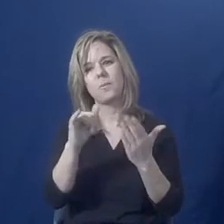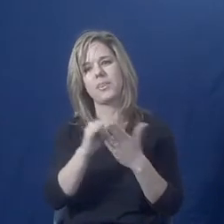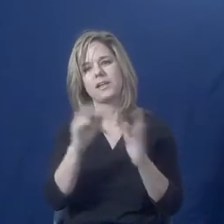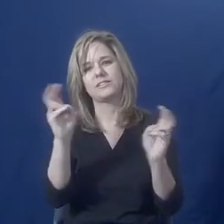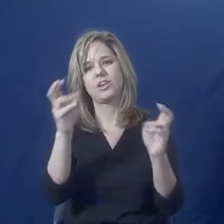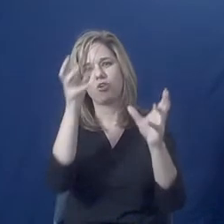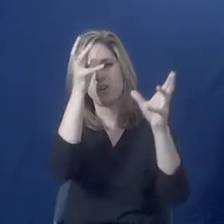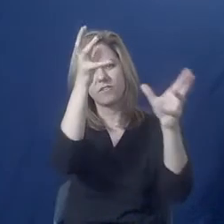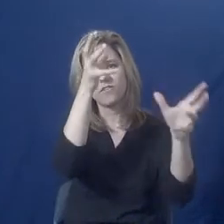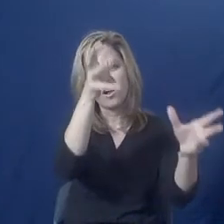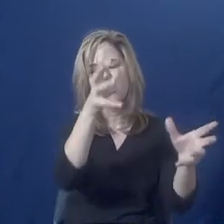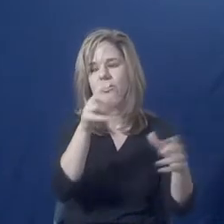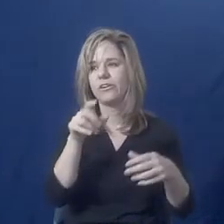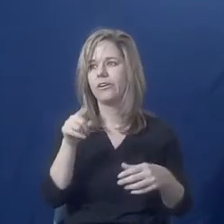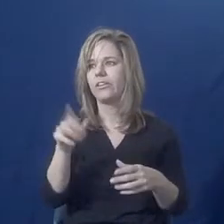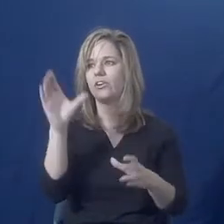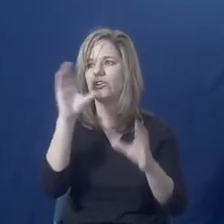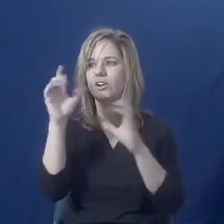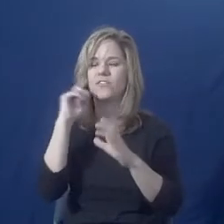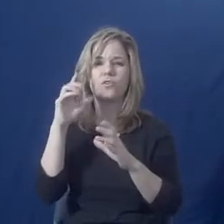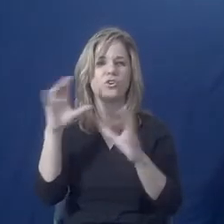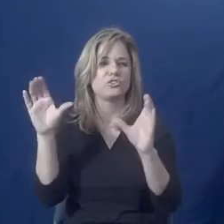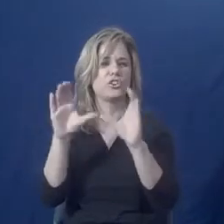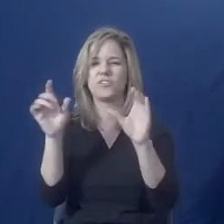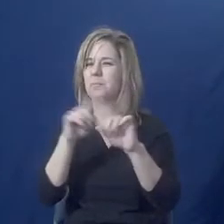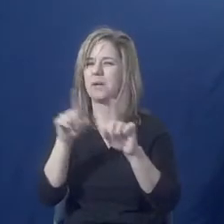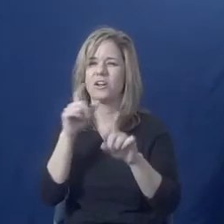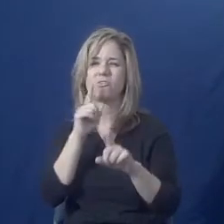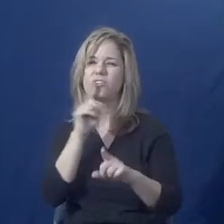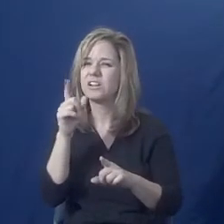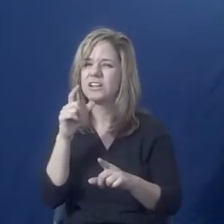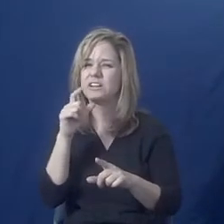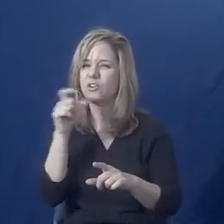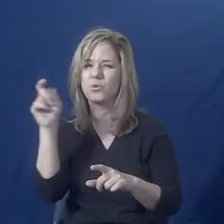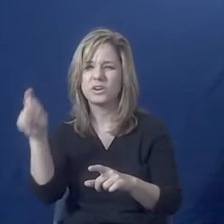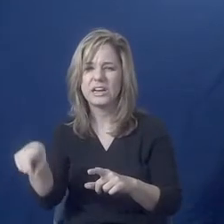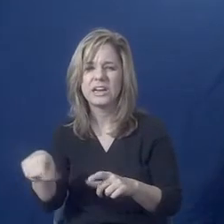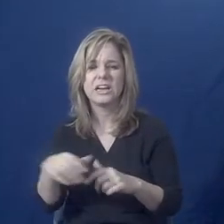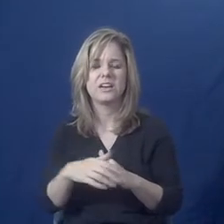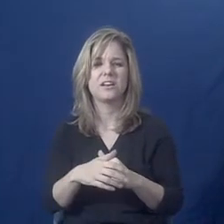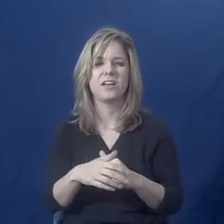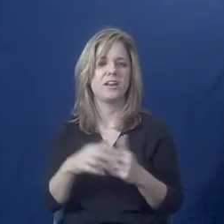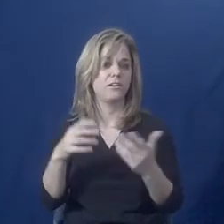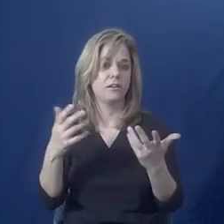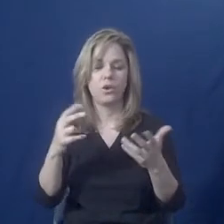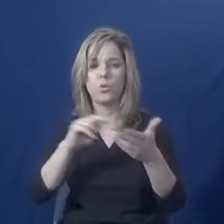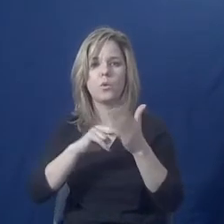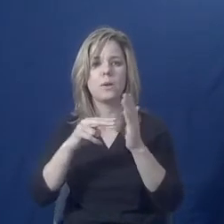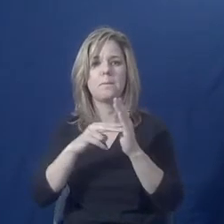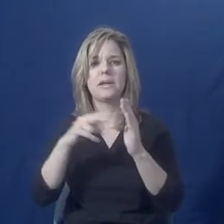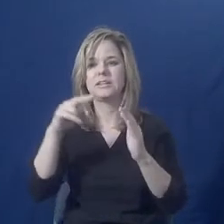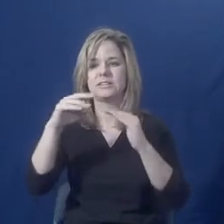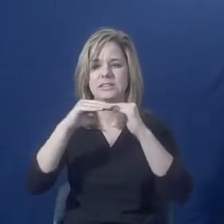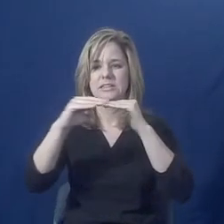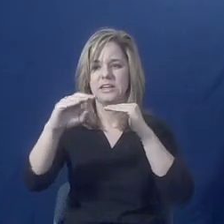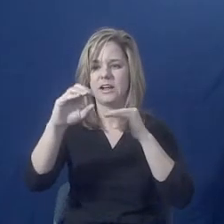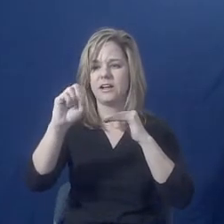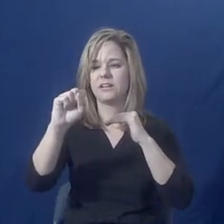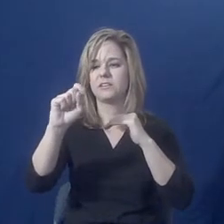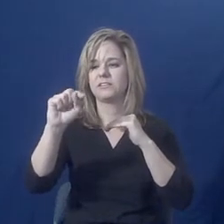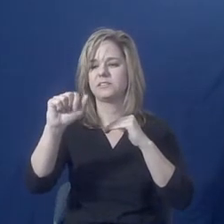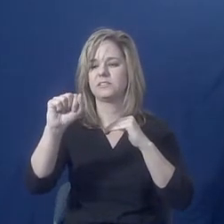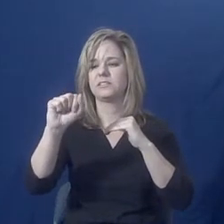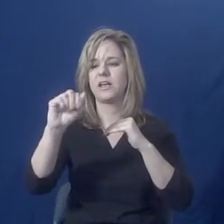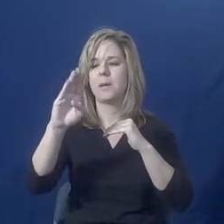So very important. And what accessibility actually means. And I think that goes into the other piece about allowing extra time to